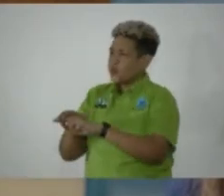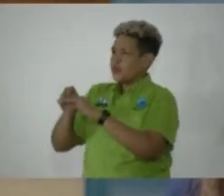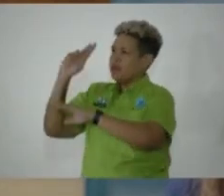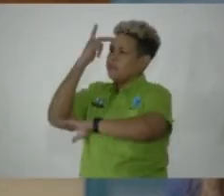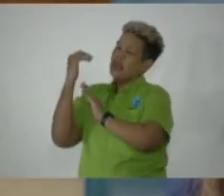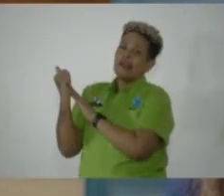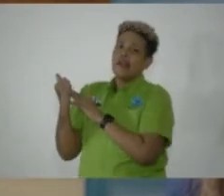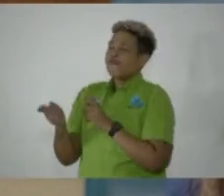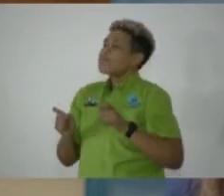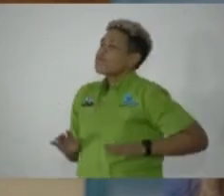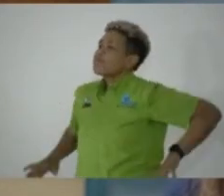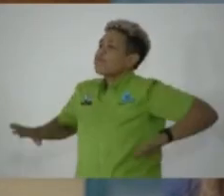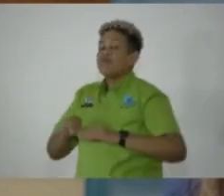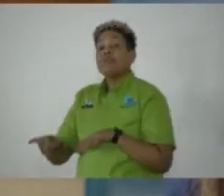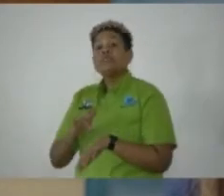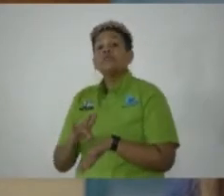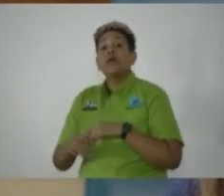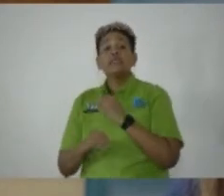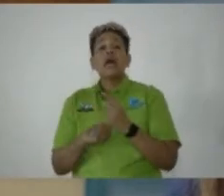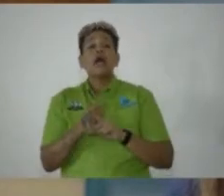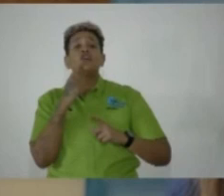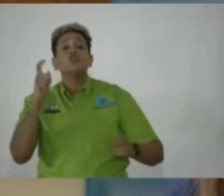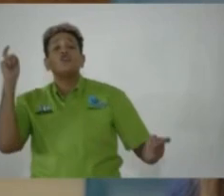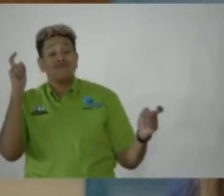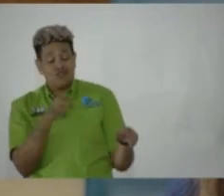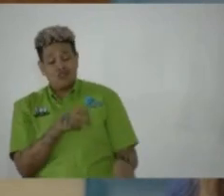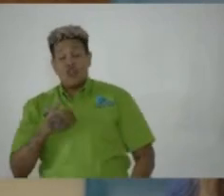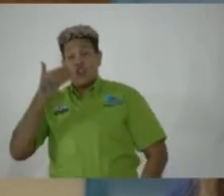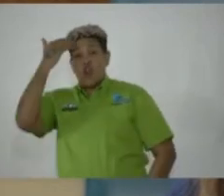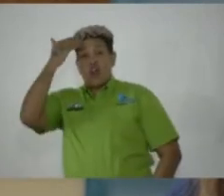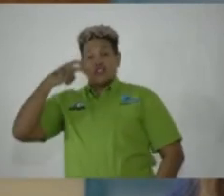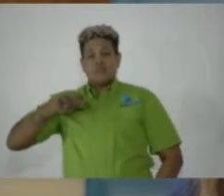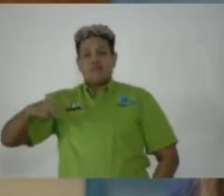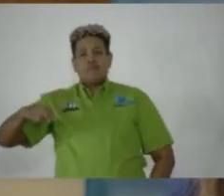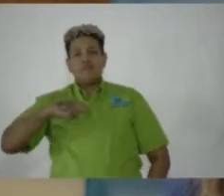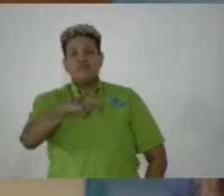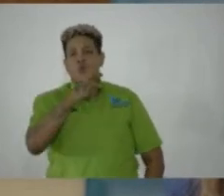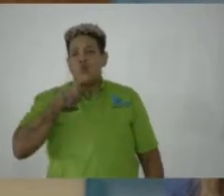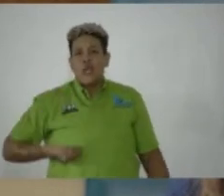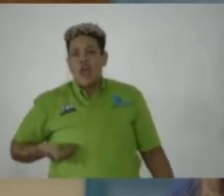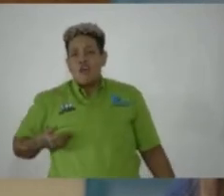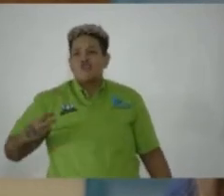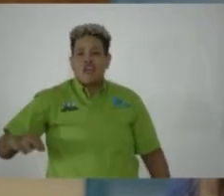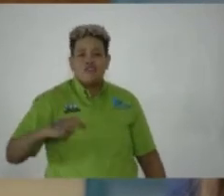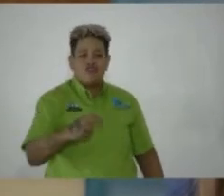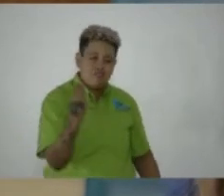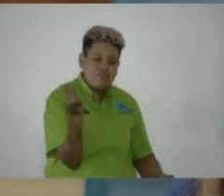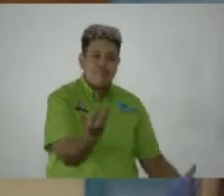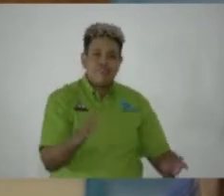leadership in this space, to transfer this knowledge of who we are to our children.